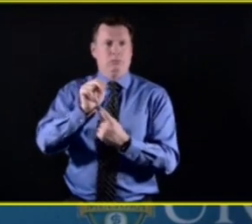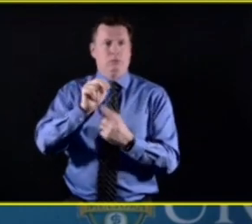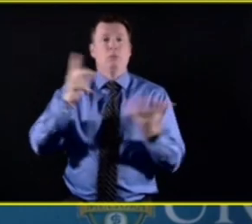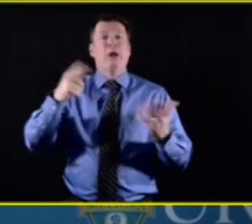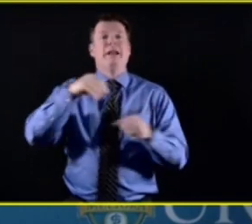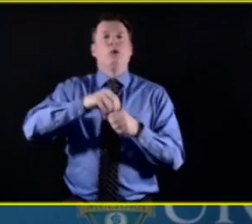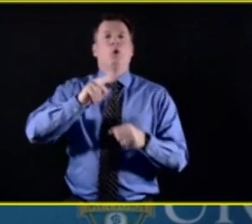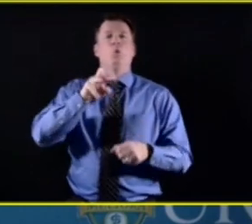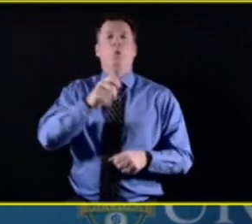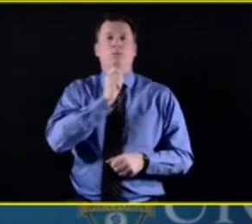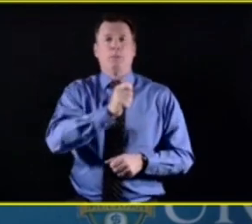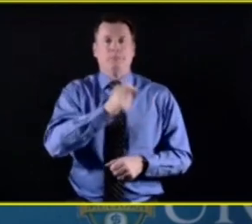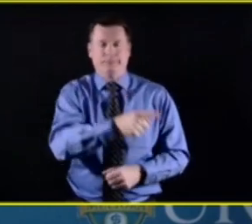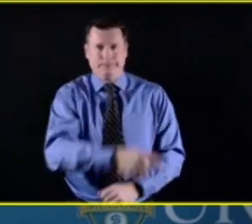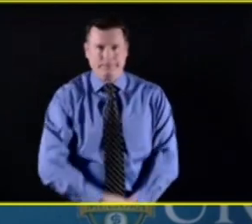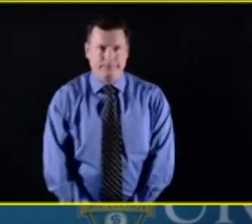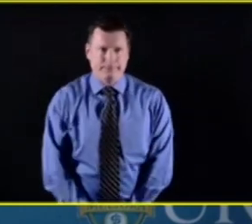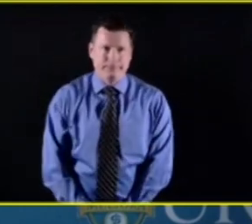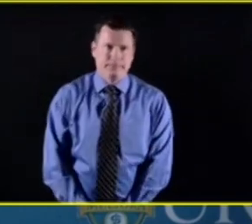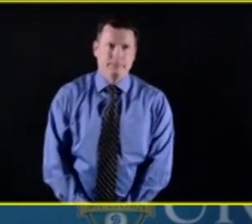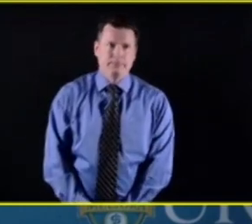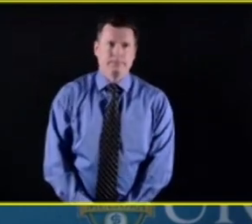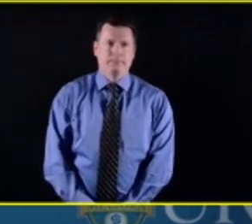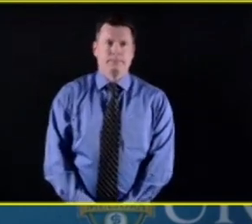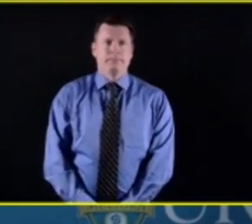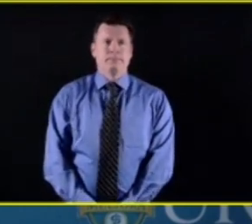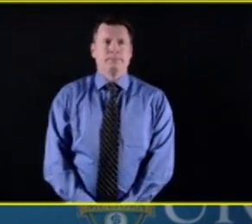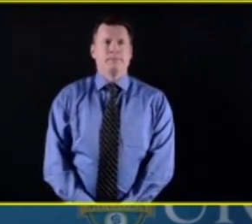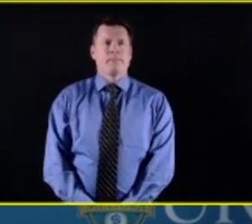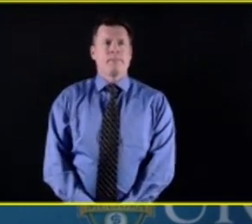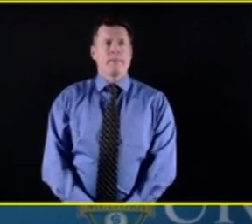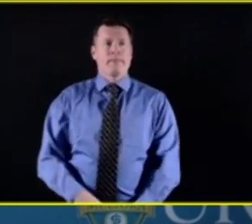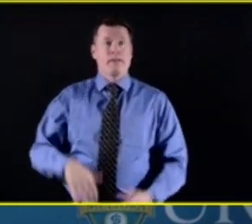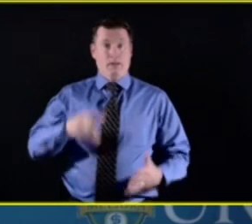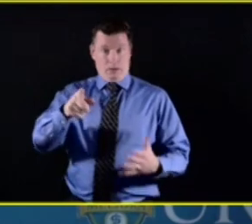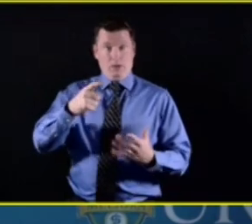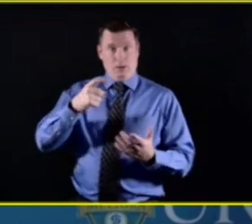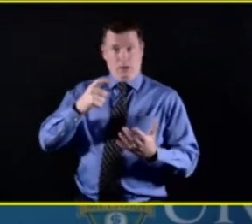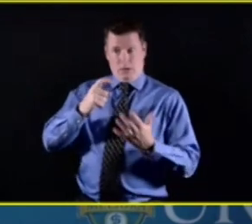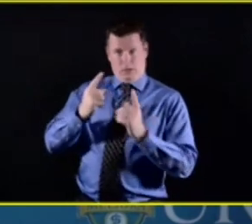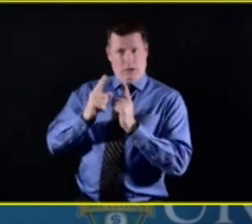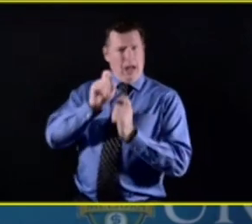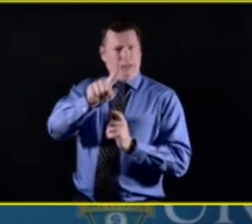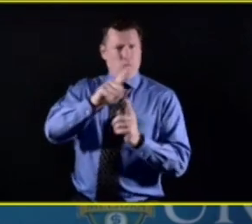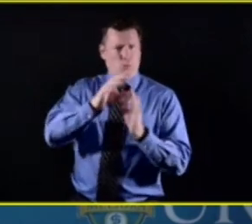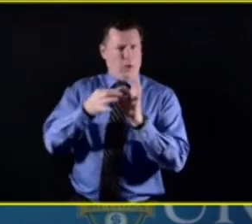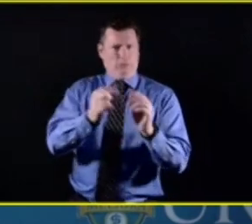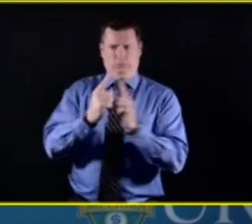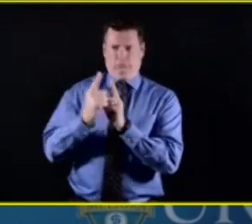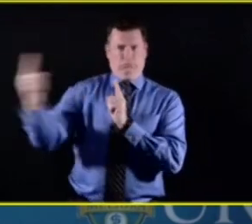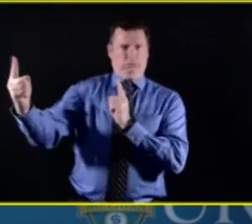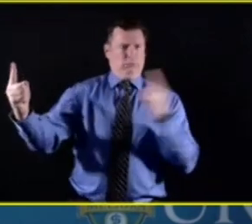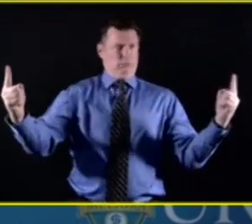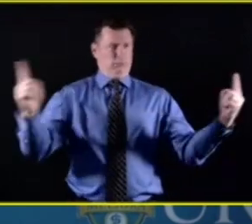just wondering, can isolation accelerate dementia or short term memory?